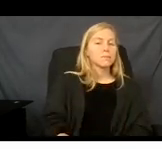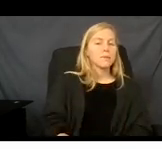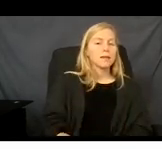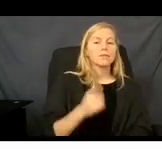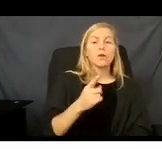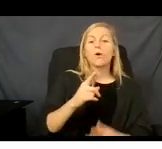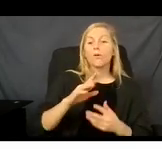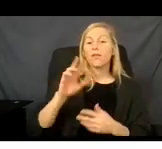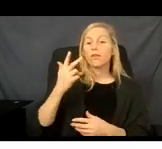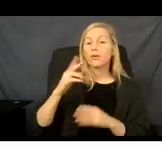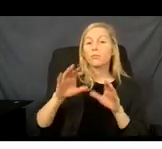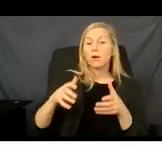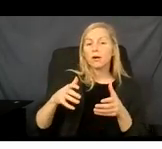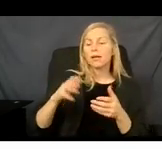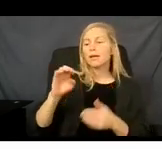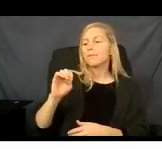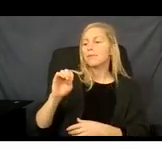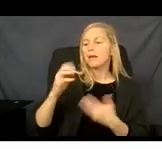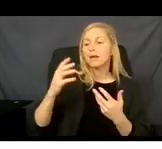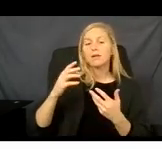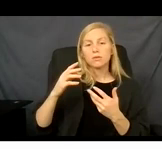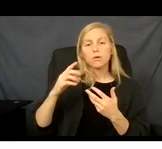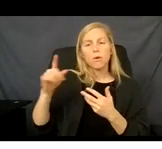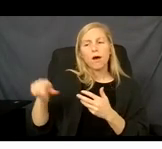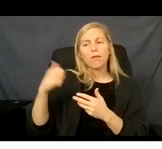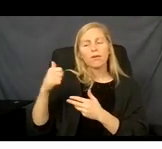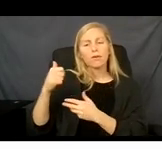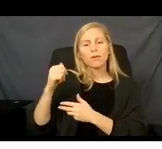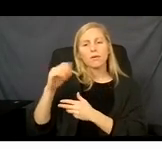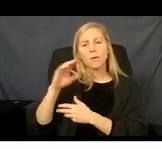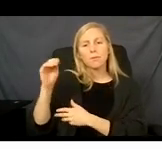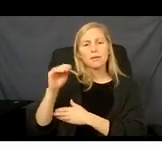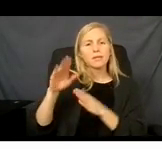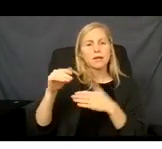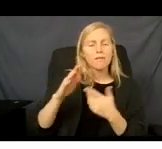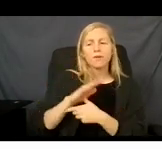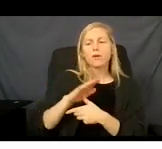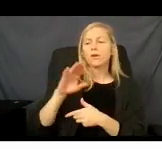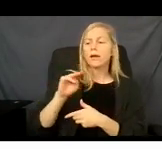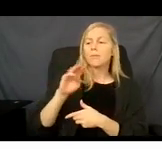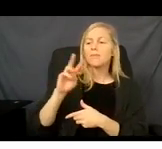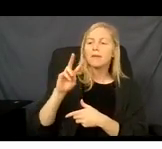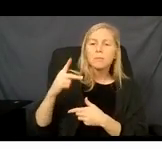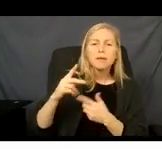Fidelis, Excellus Blue Cross Blue Shield, MVPL plan, and so on.